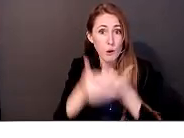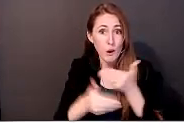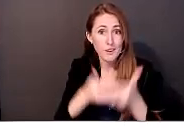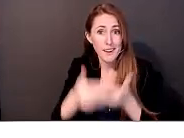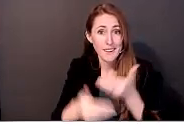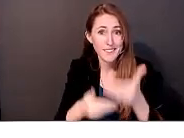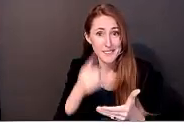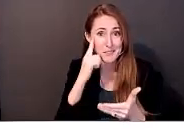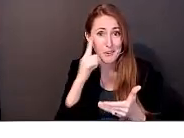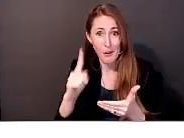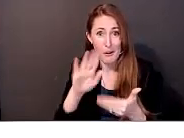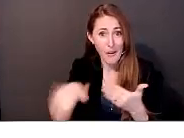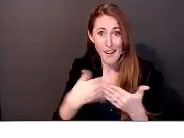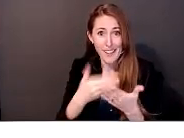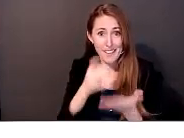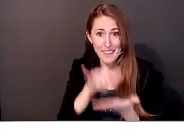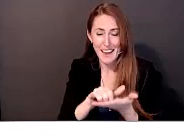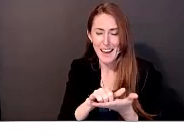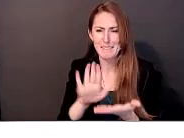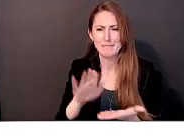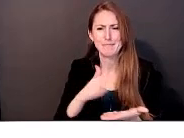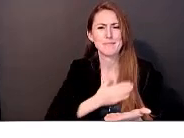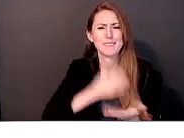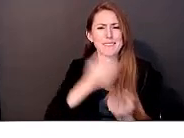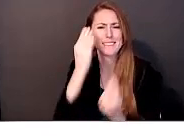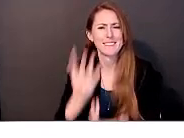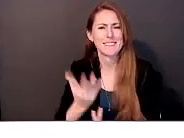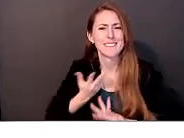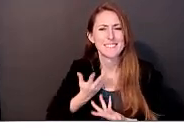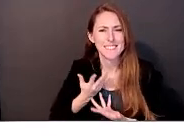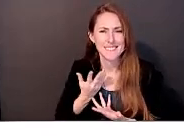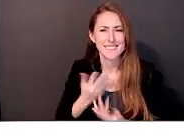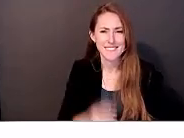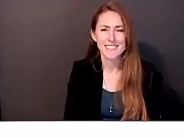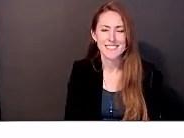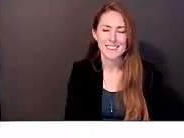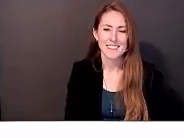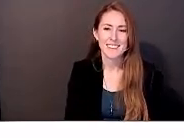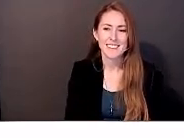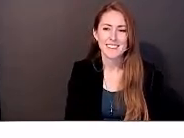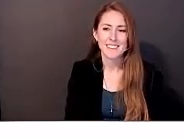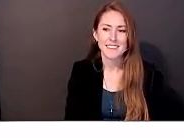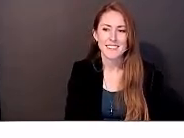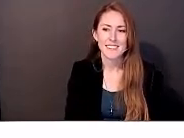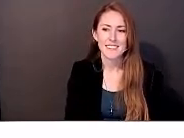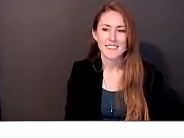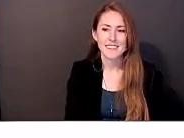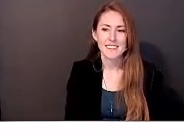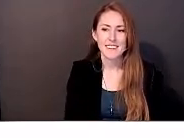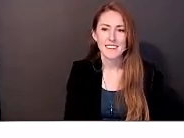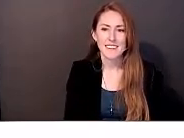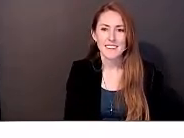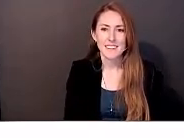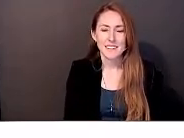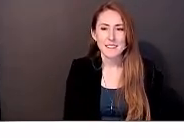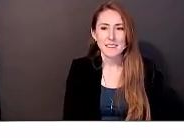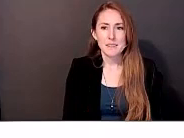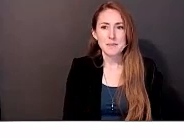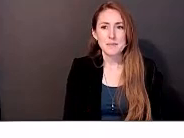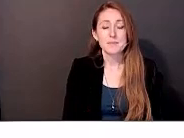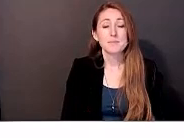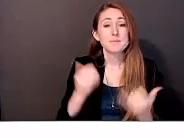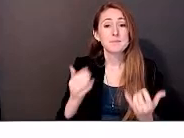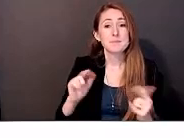that you talked about, it'd be great if you could share that information with us. So with that, I'm going to pass it off to